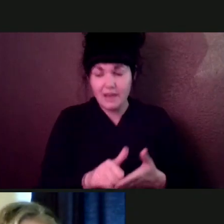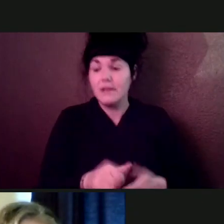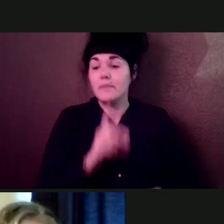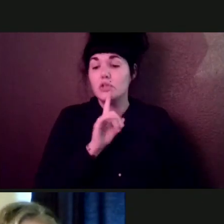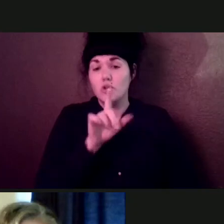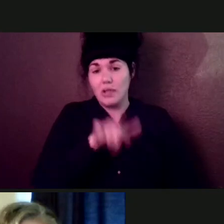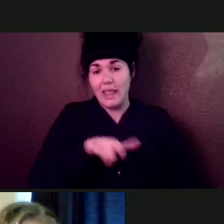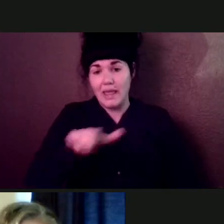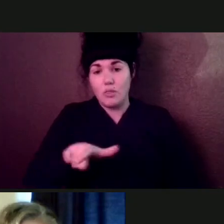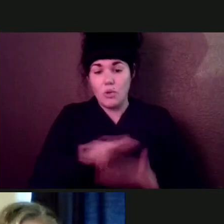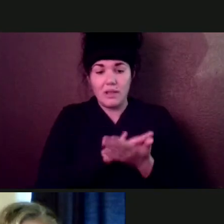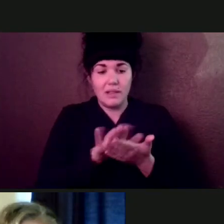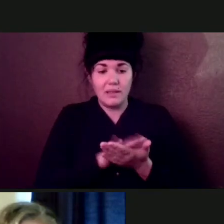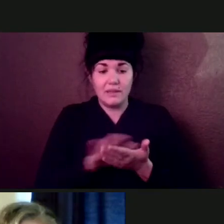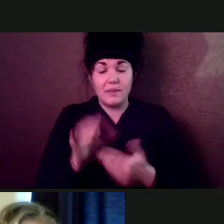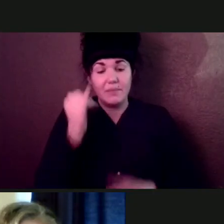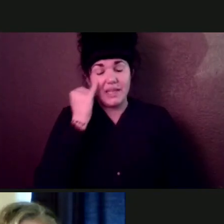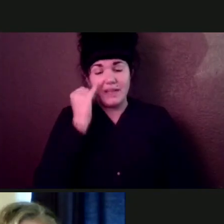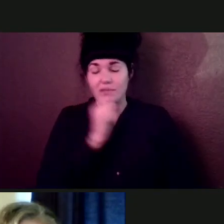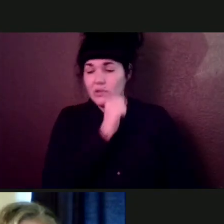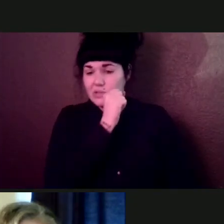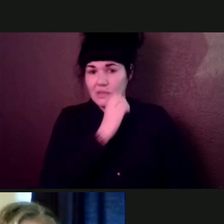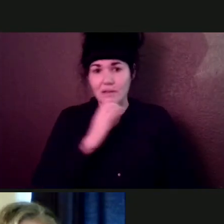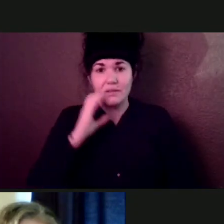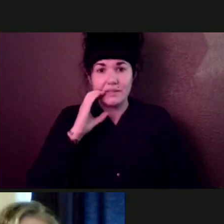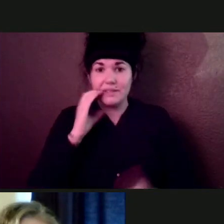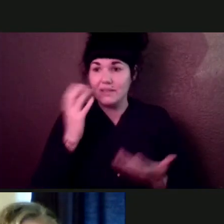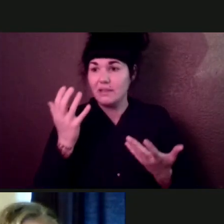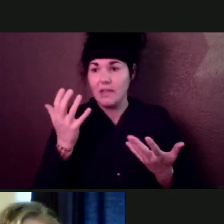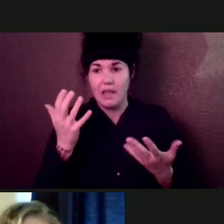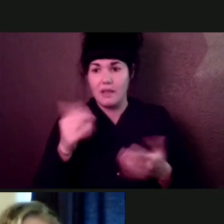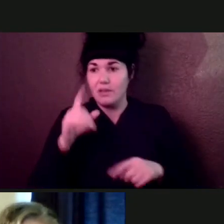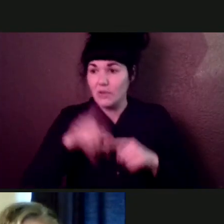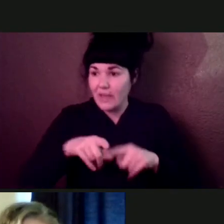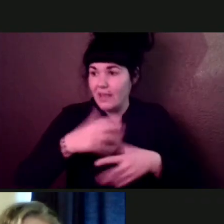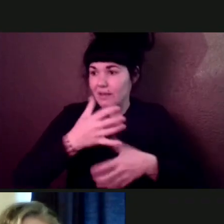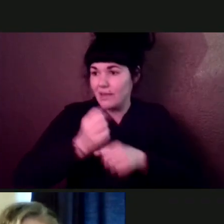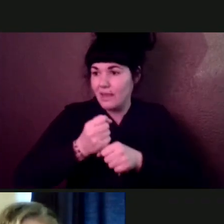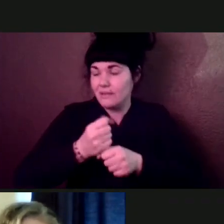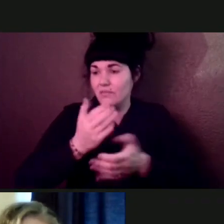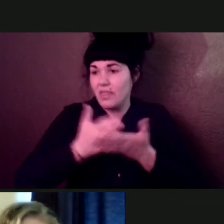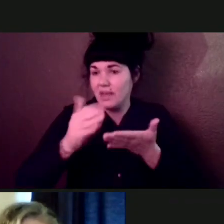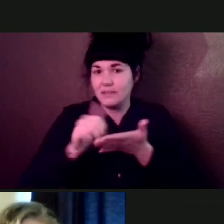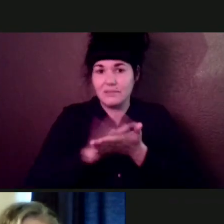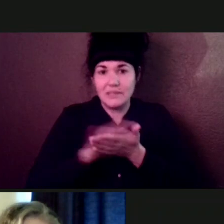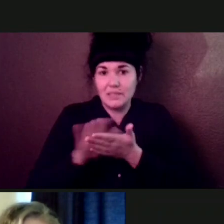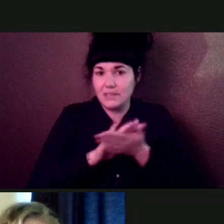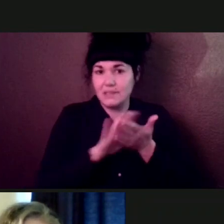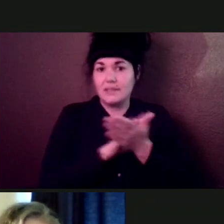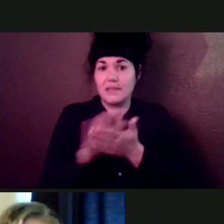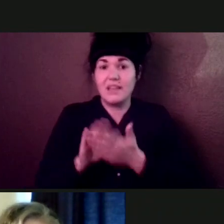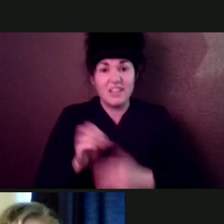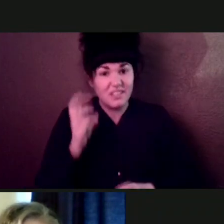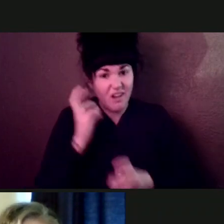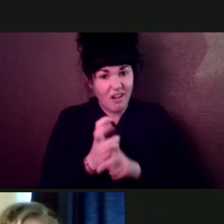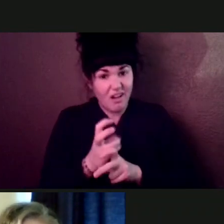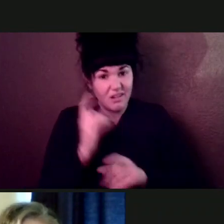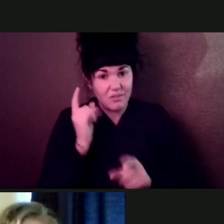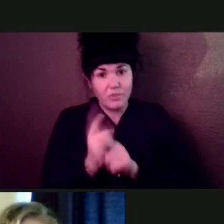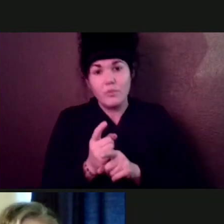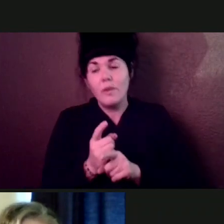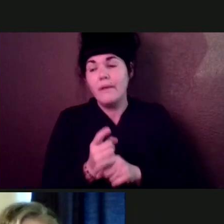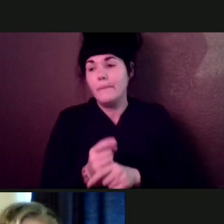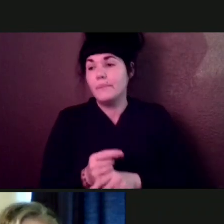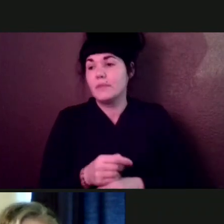you know, can't get things, it's hard cleaning up flooded properties, right? The city of Detroit is offering assistance. If you